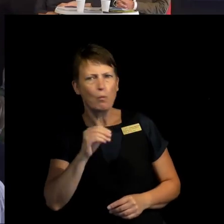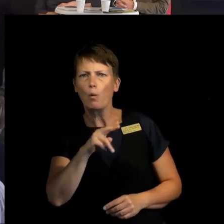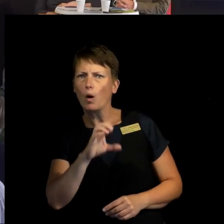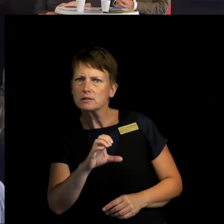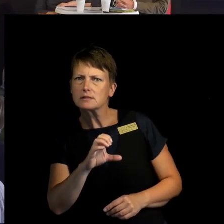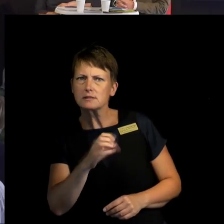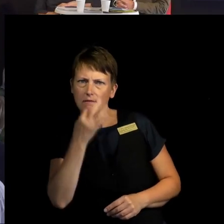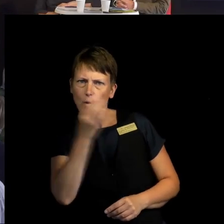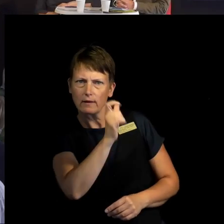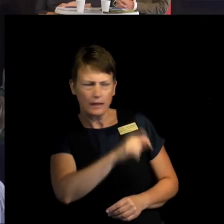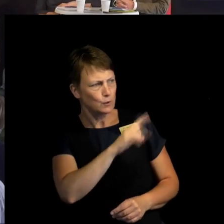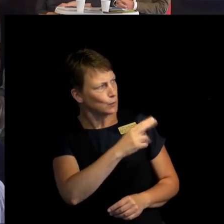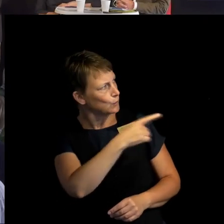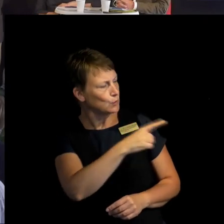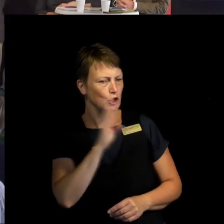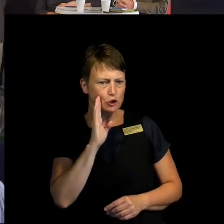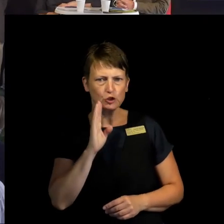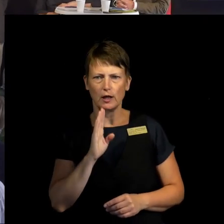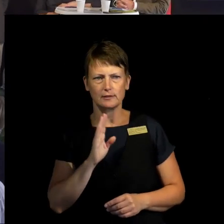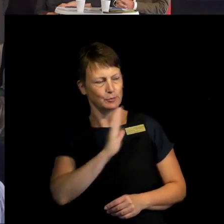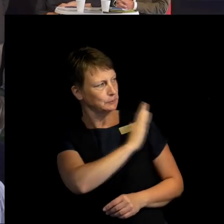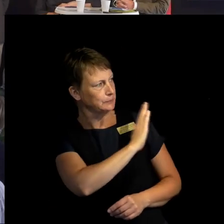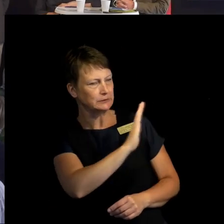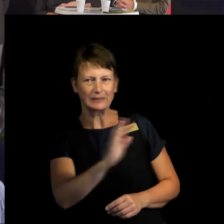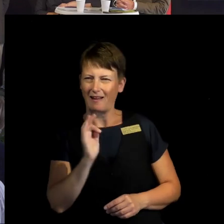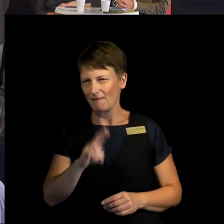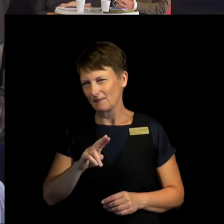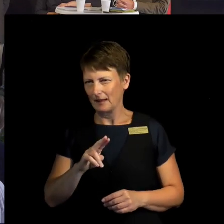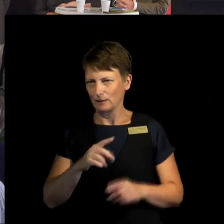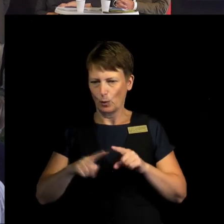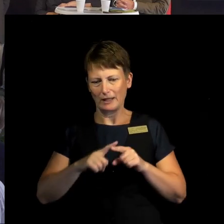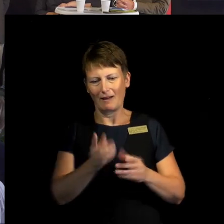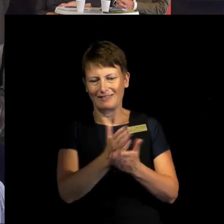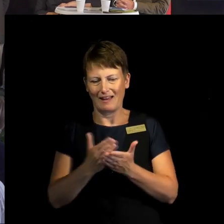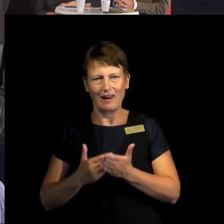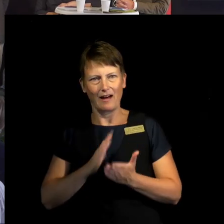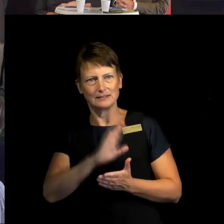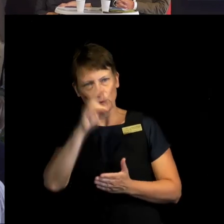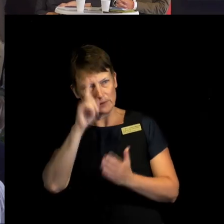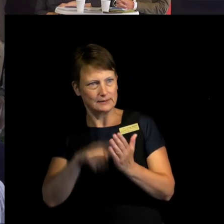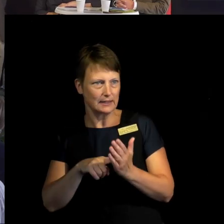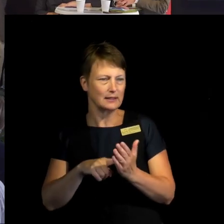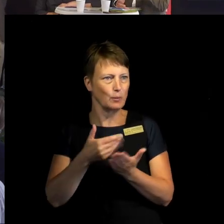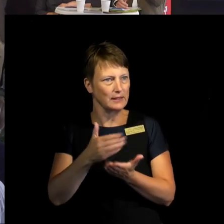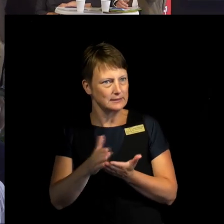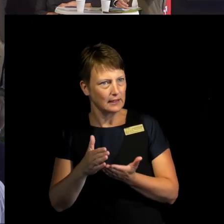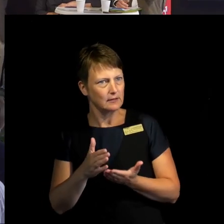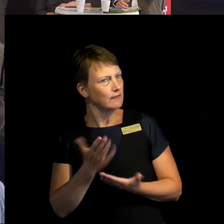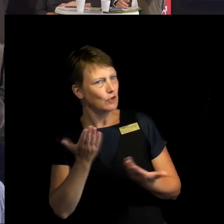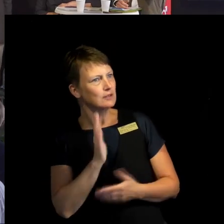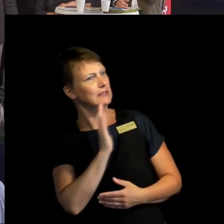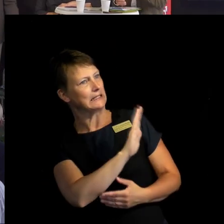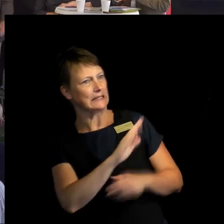the UN system and not the complete range of organizations, but a fair share of them. Your take on this.